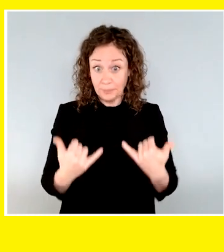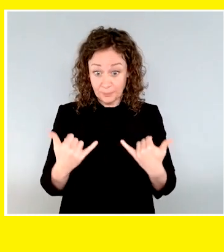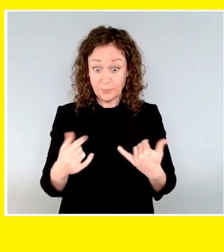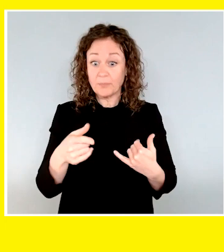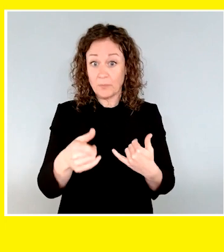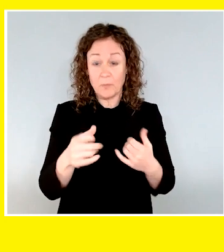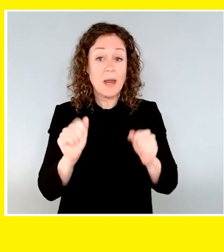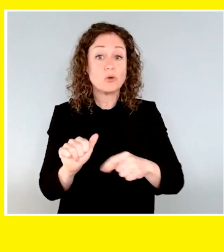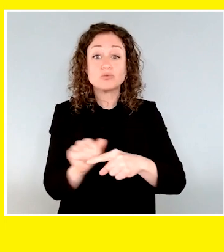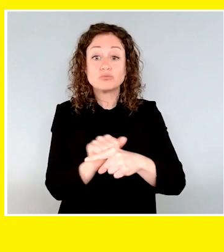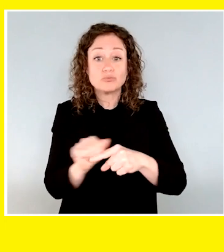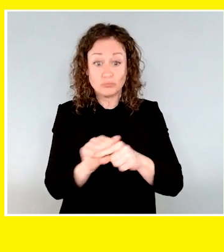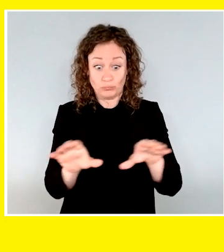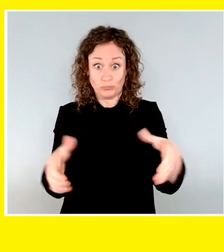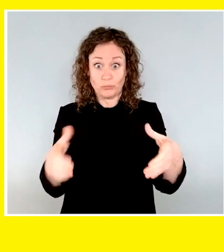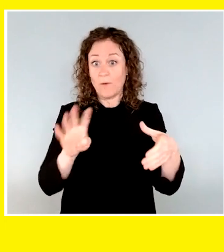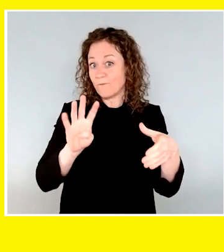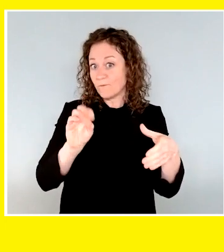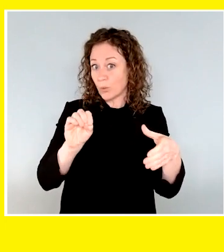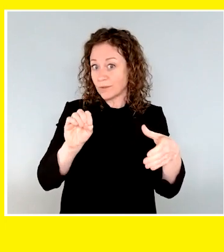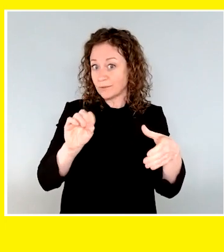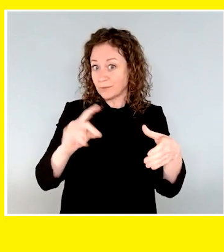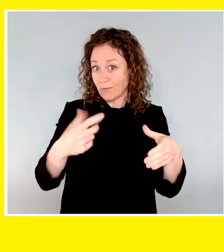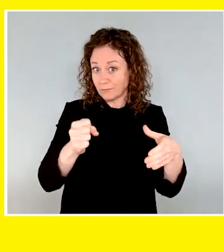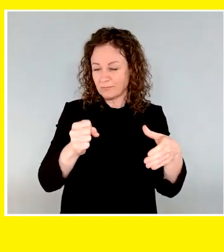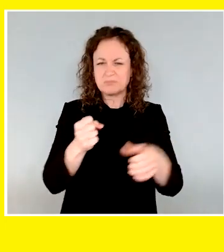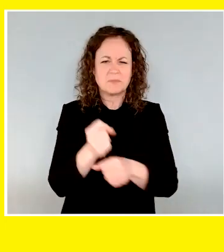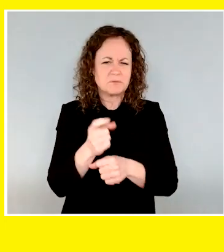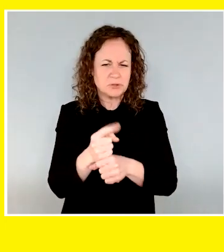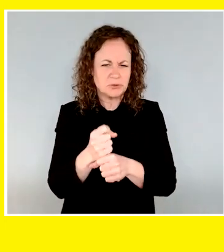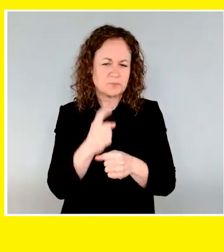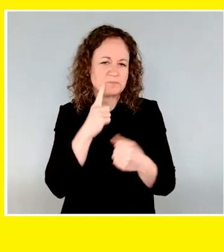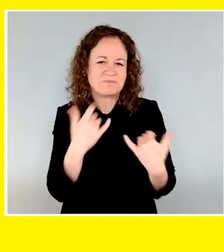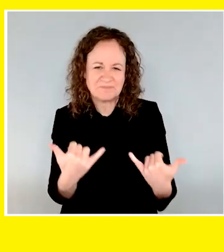now, the campus can accommodate the training of up to 40 guide dogs per year.